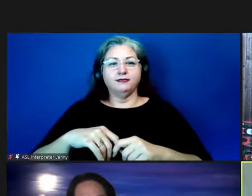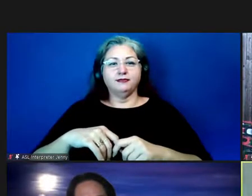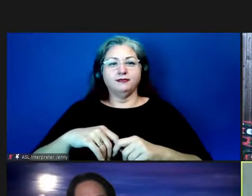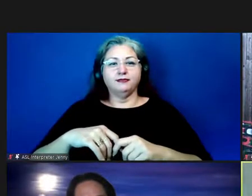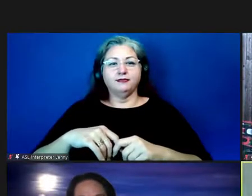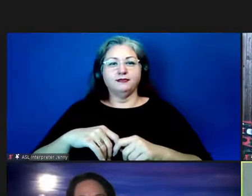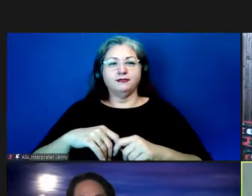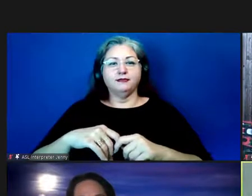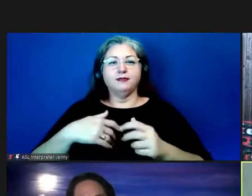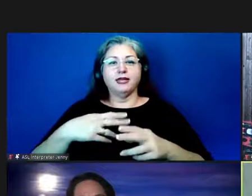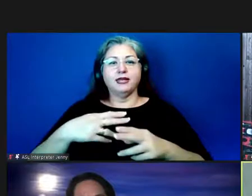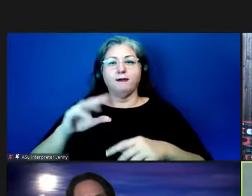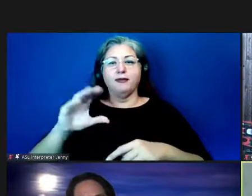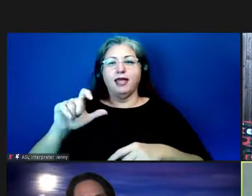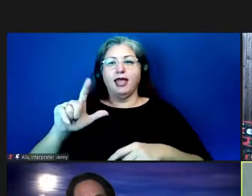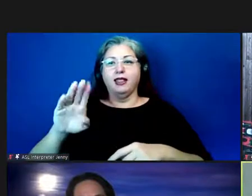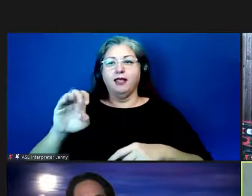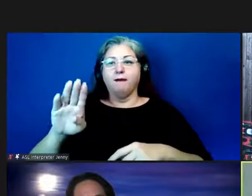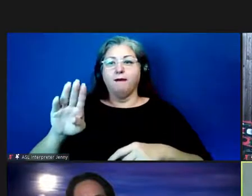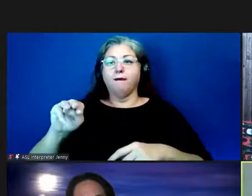So my name is Caleb Moses.